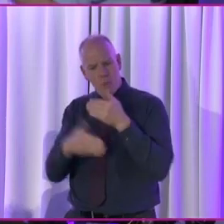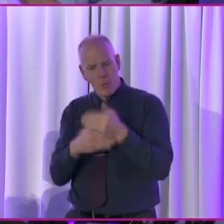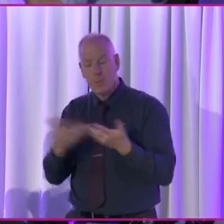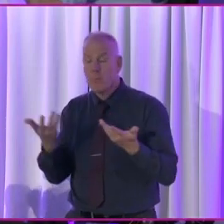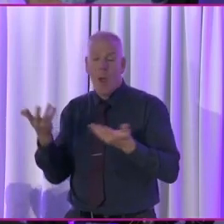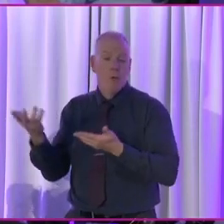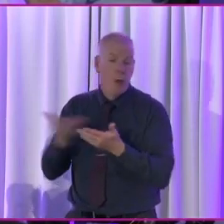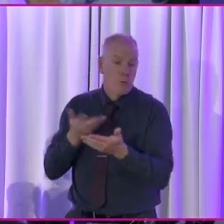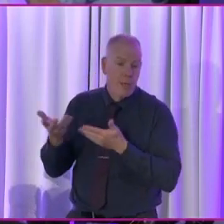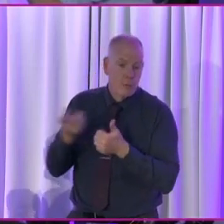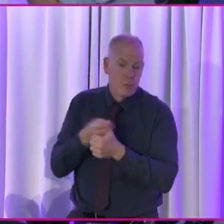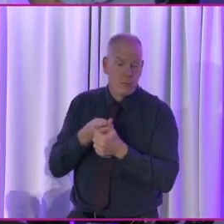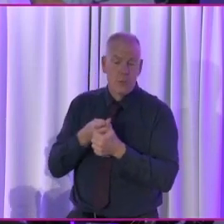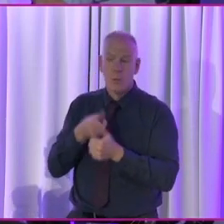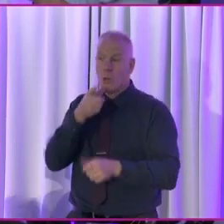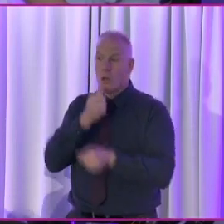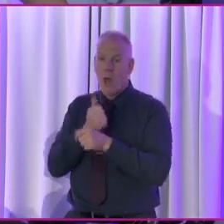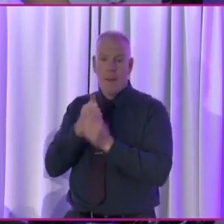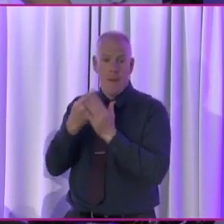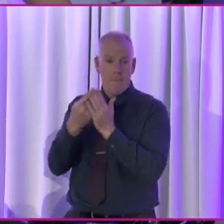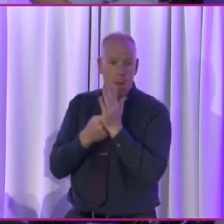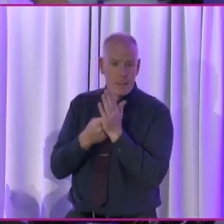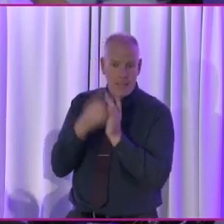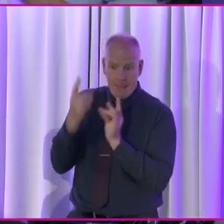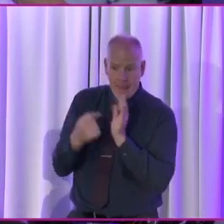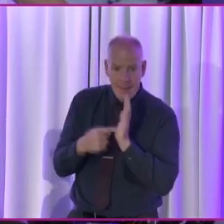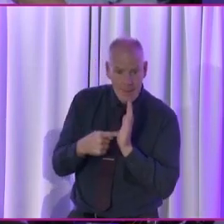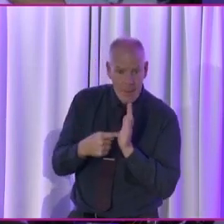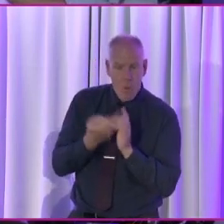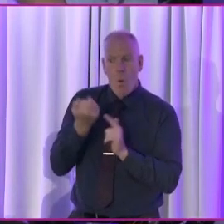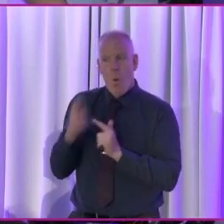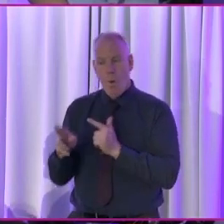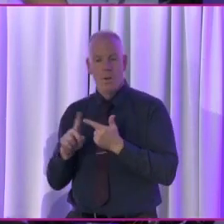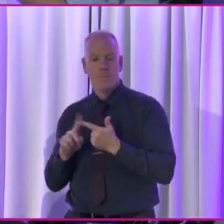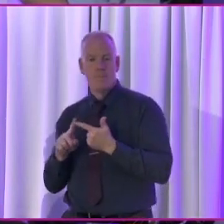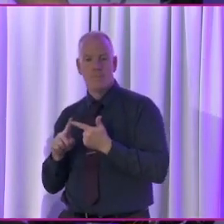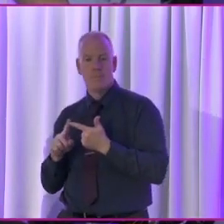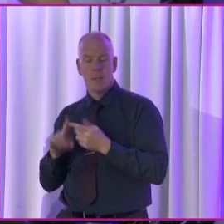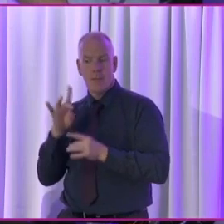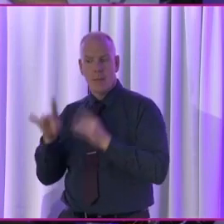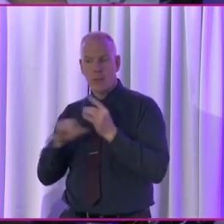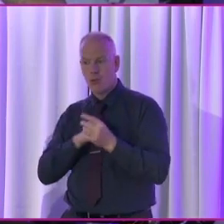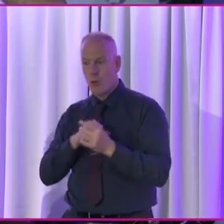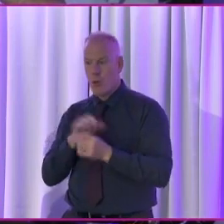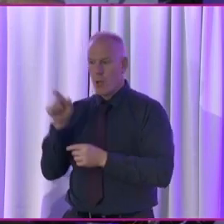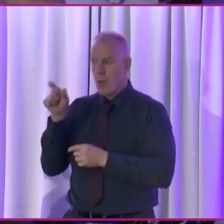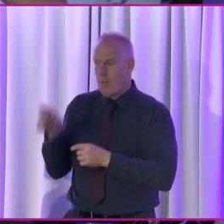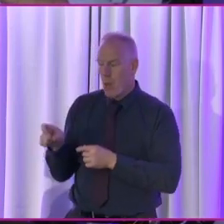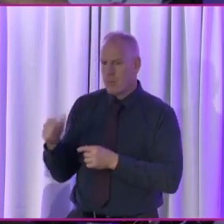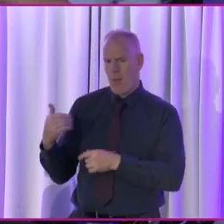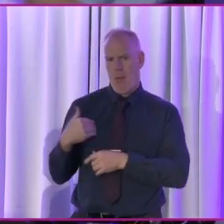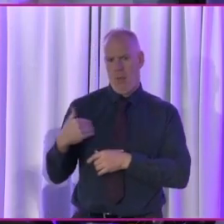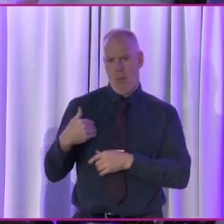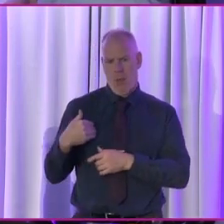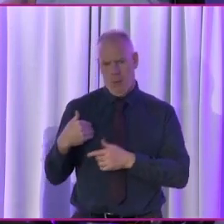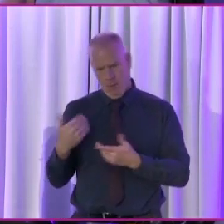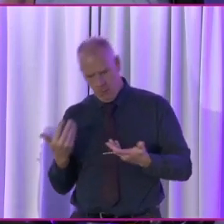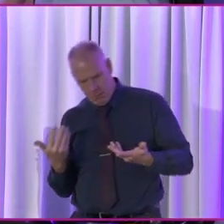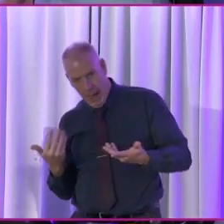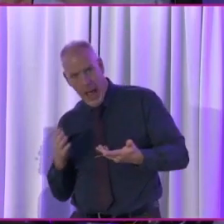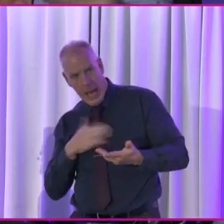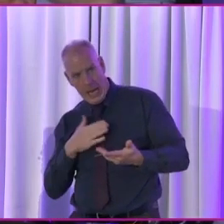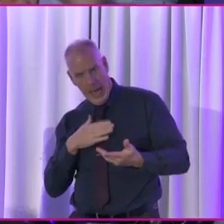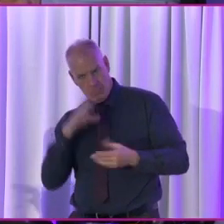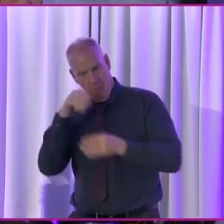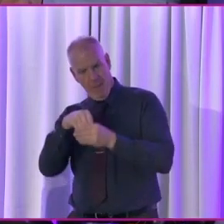consultation in regards to policy or making sure that if somebody comes up to you and says, hey, do you know, I'd love to go